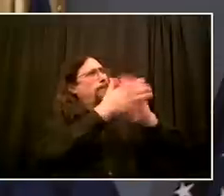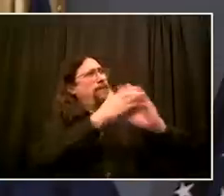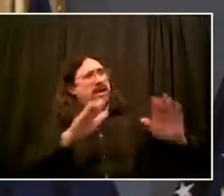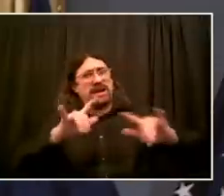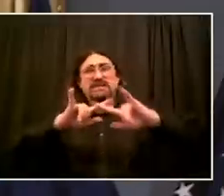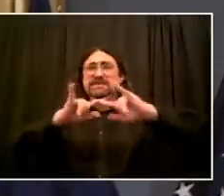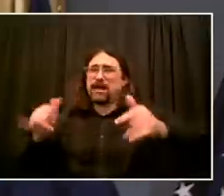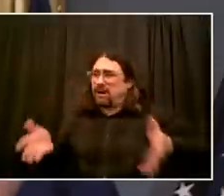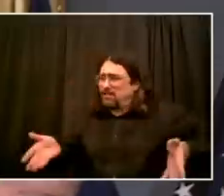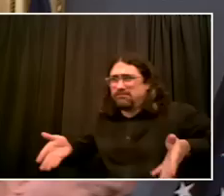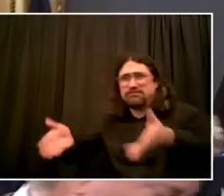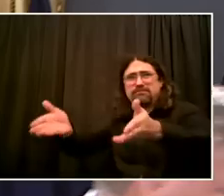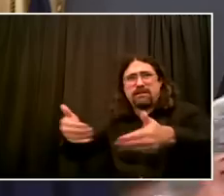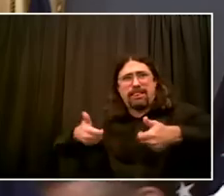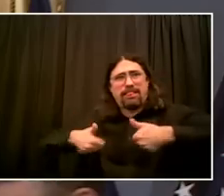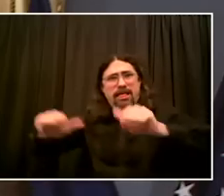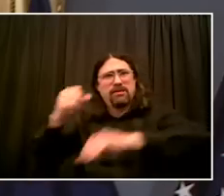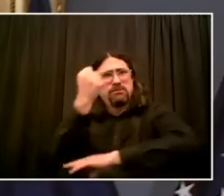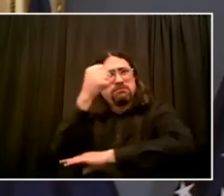Shea.